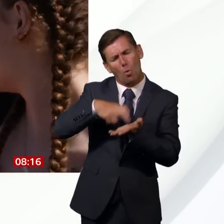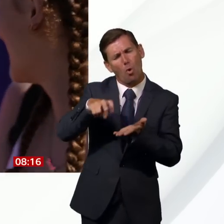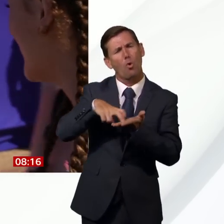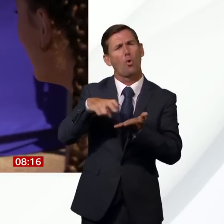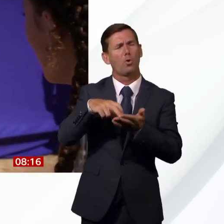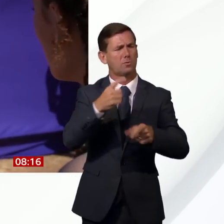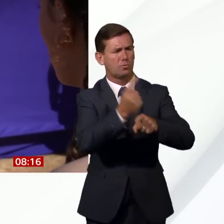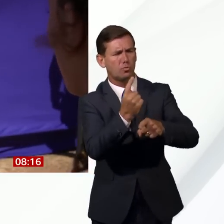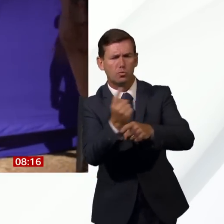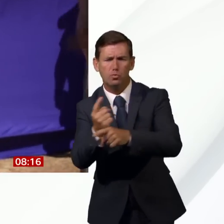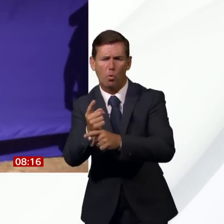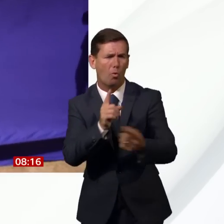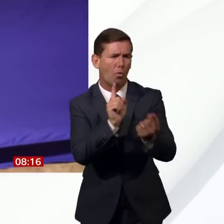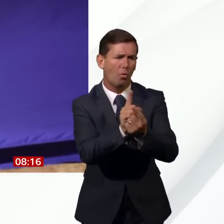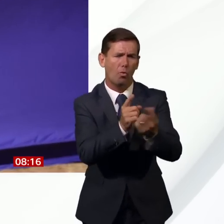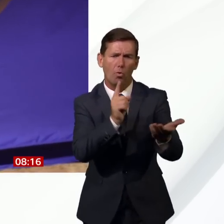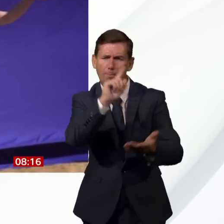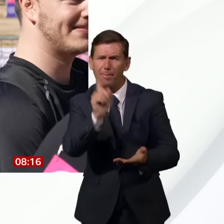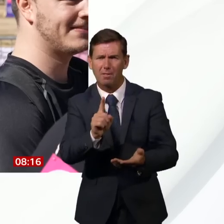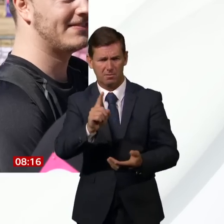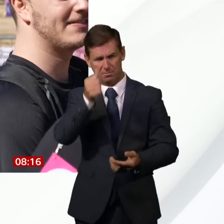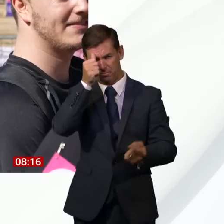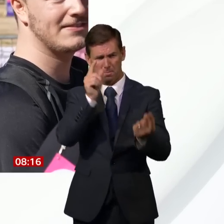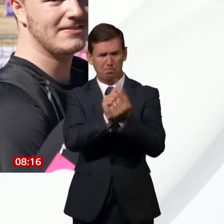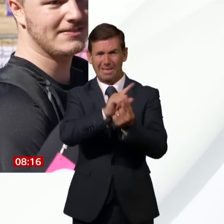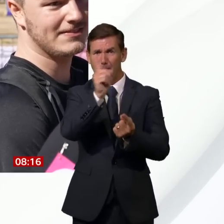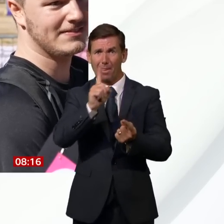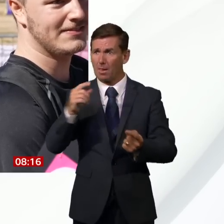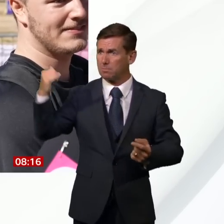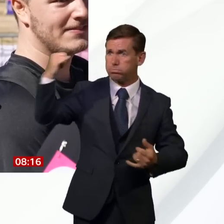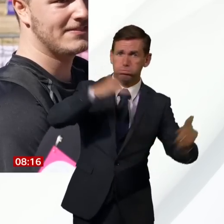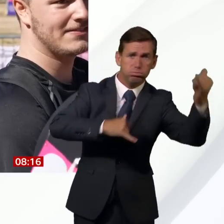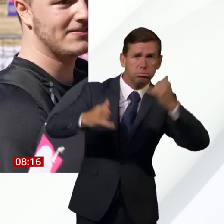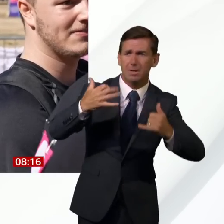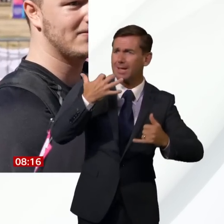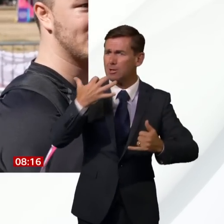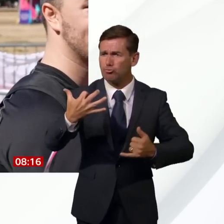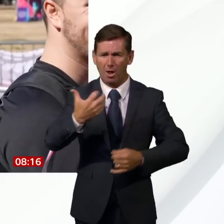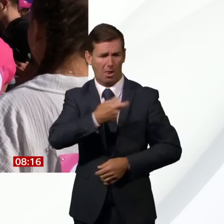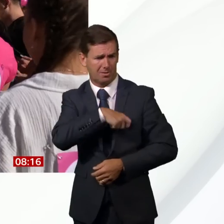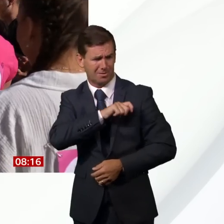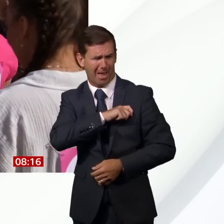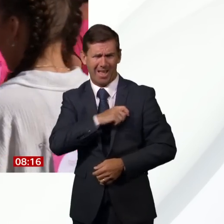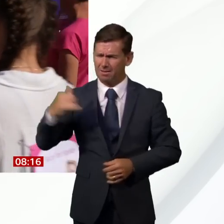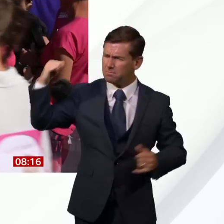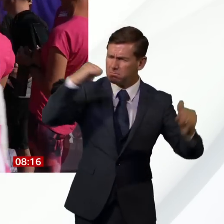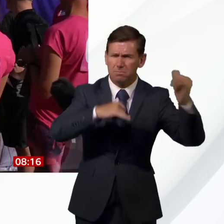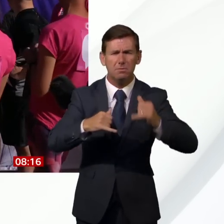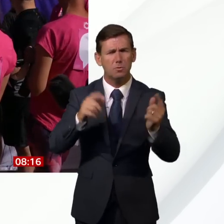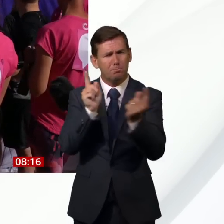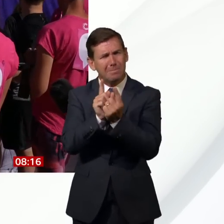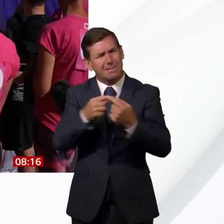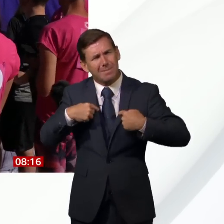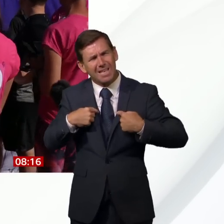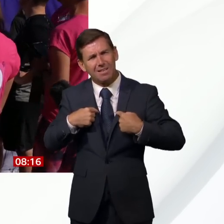people. I've just saw fans that have been Girls Aloud fans for years, but from, like, Israel, someone from Spain, they've flown here specifically for this. I